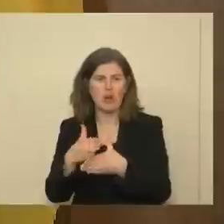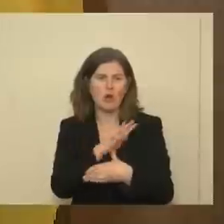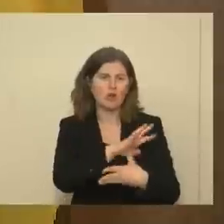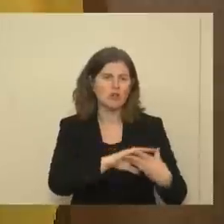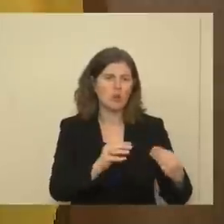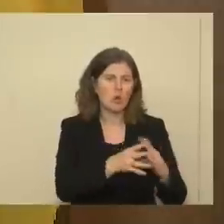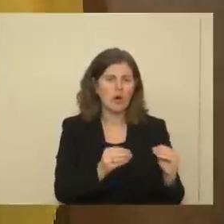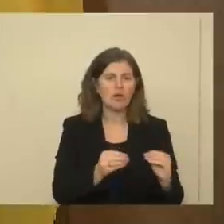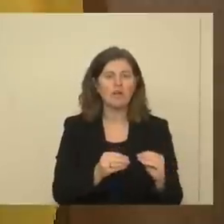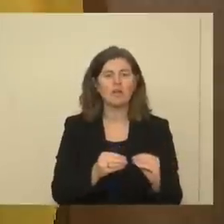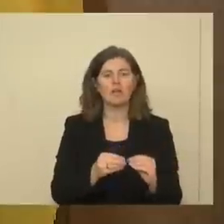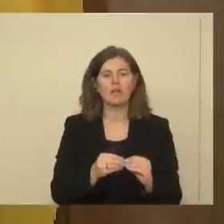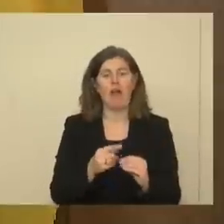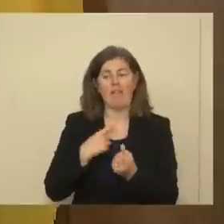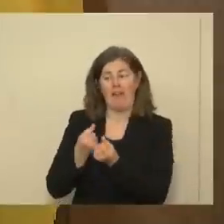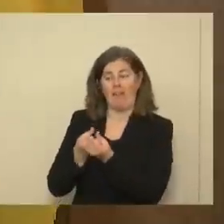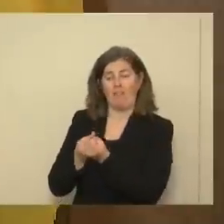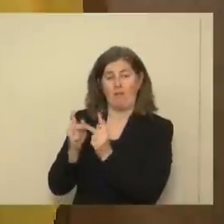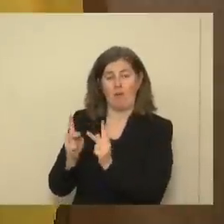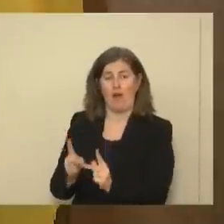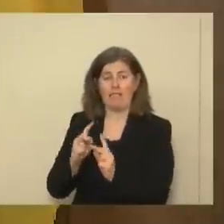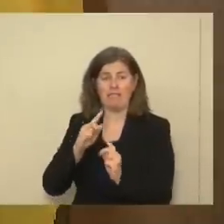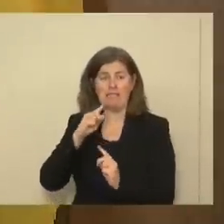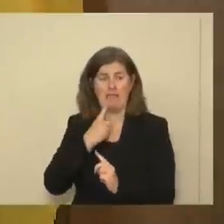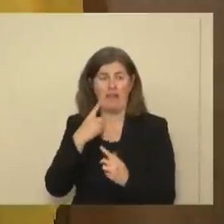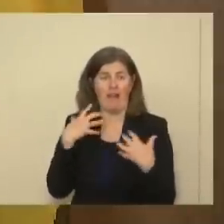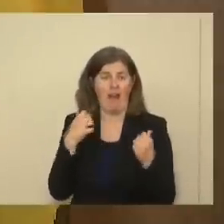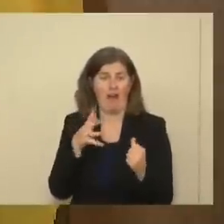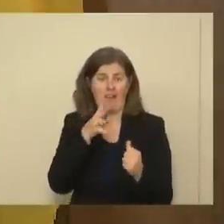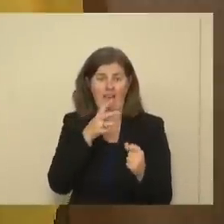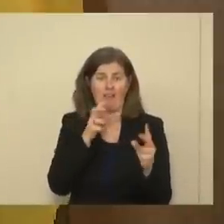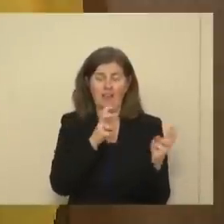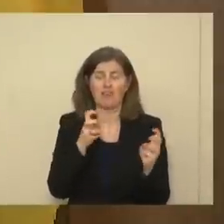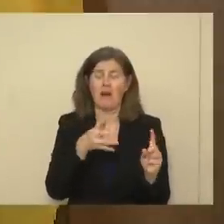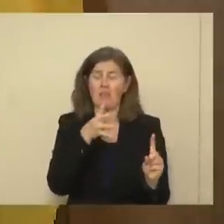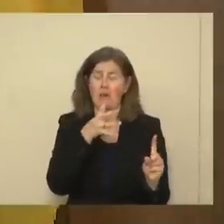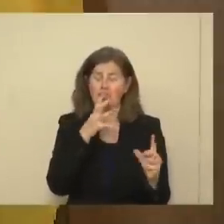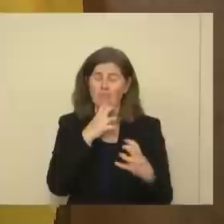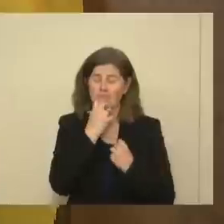for someone who had significant health care issues, my mom is an incredible person.